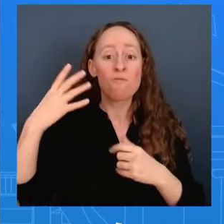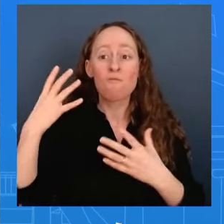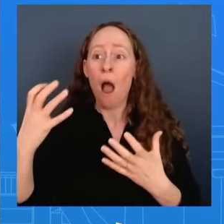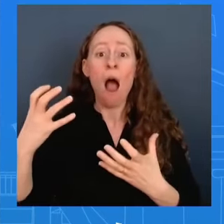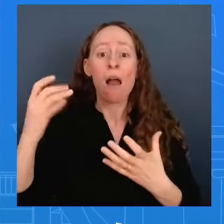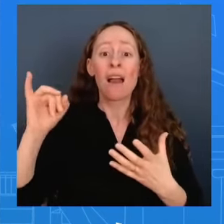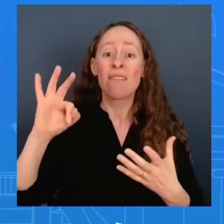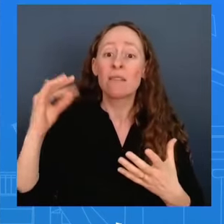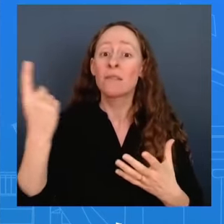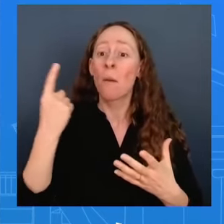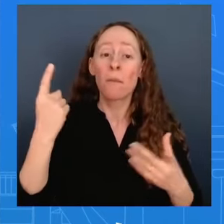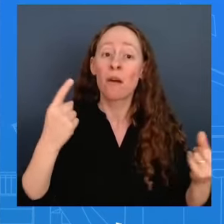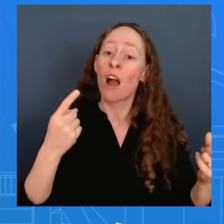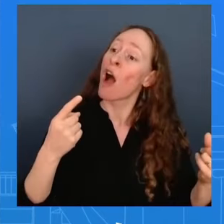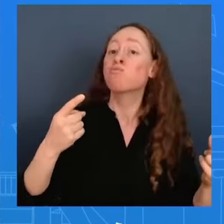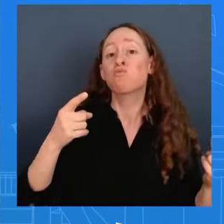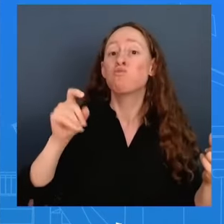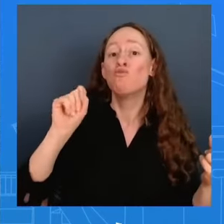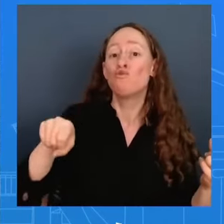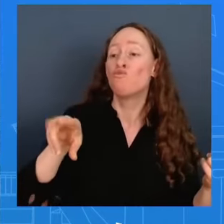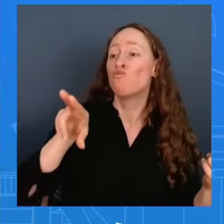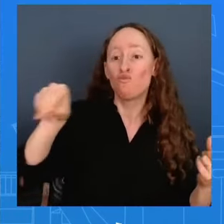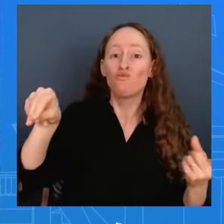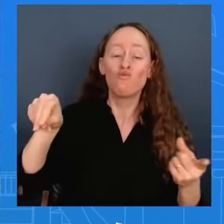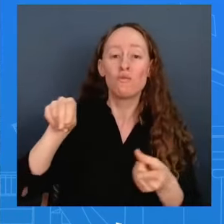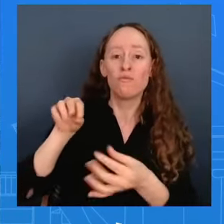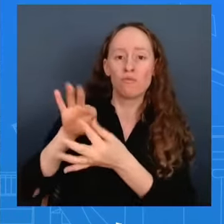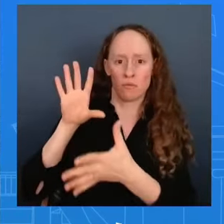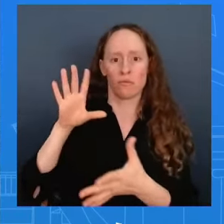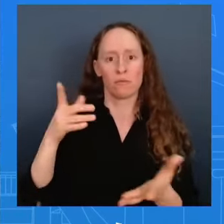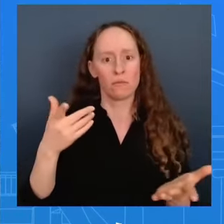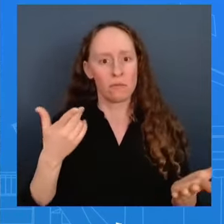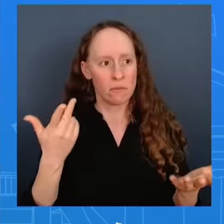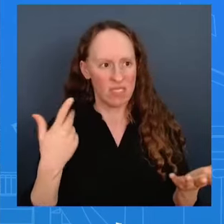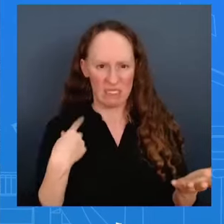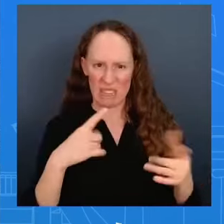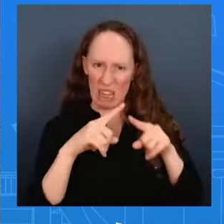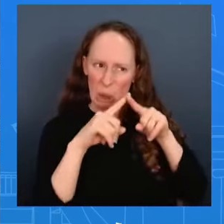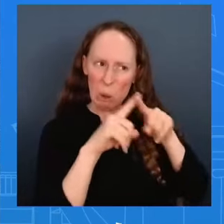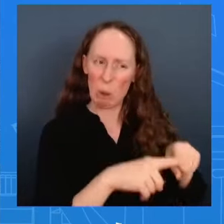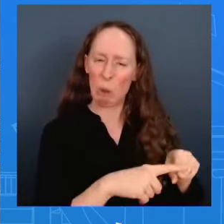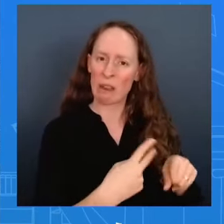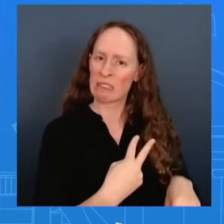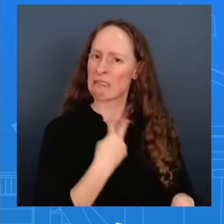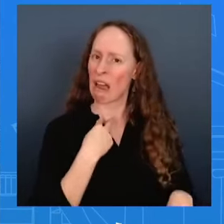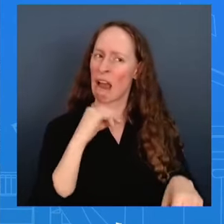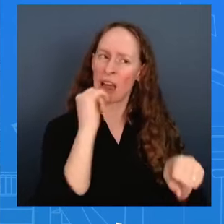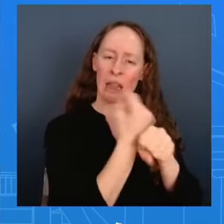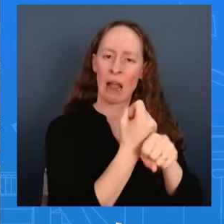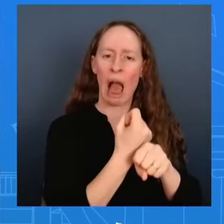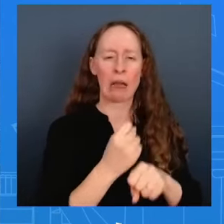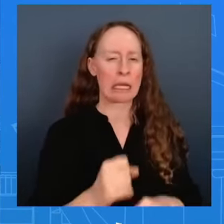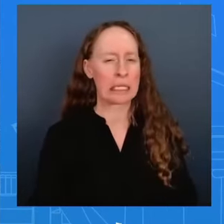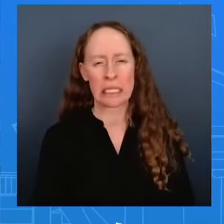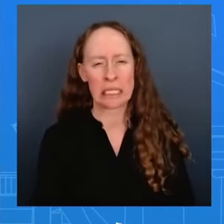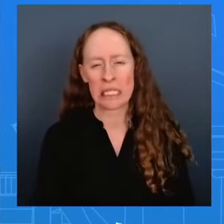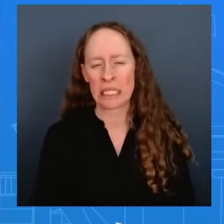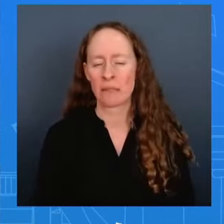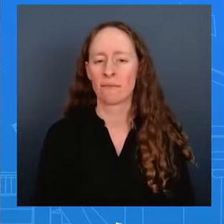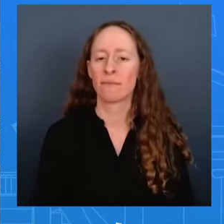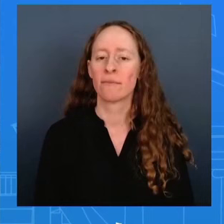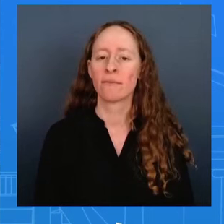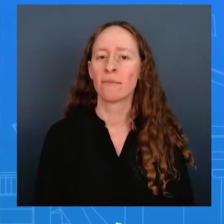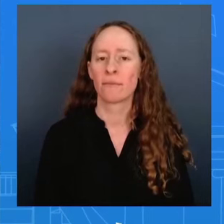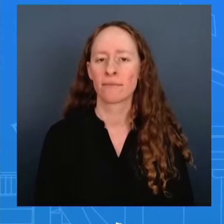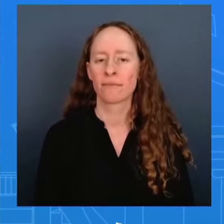you said stay tuned are you saying that there could be some changes to the usmca rules or to the to the law that